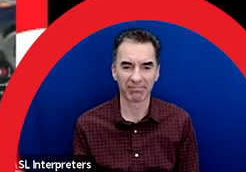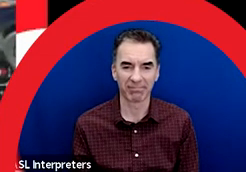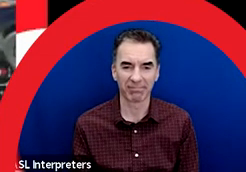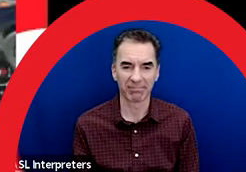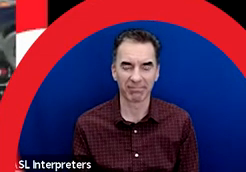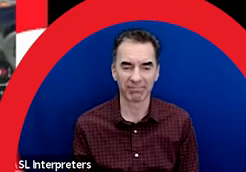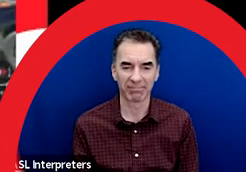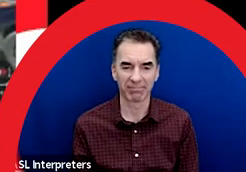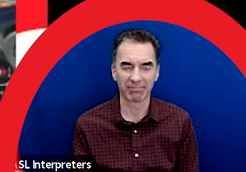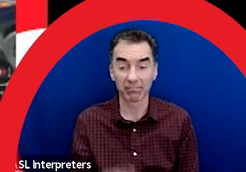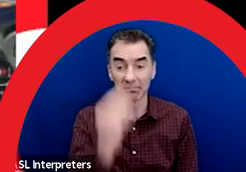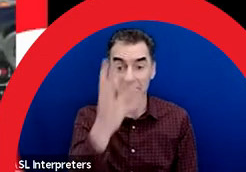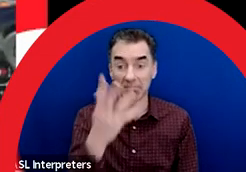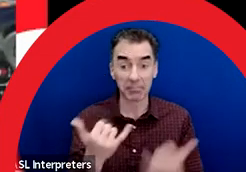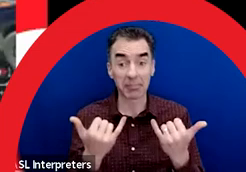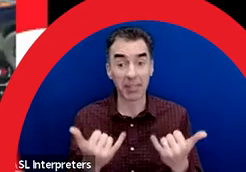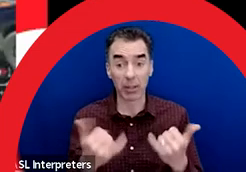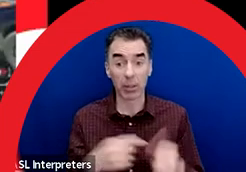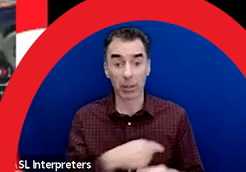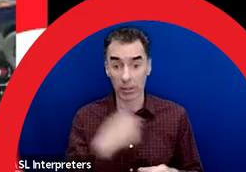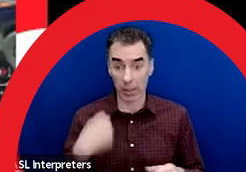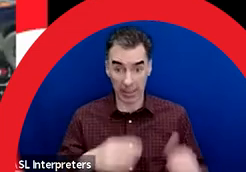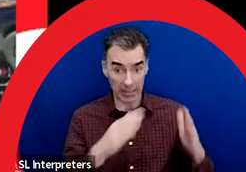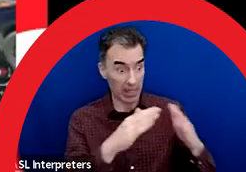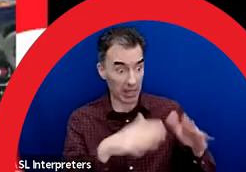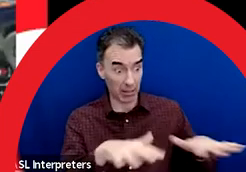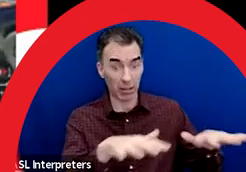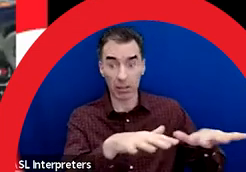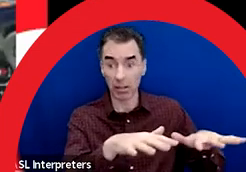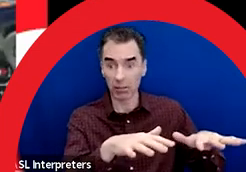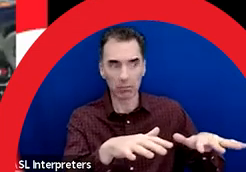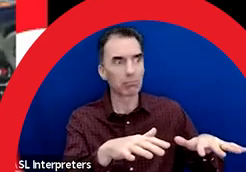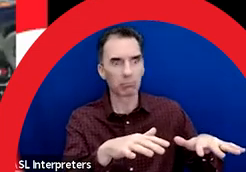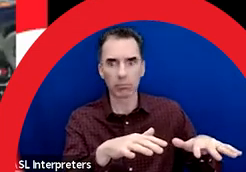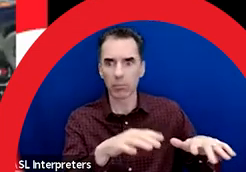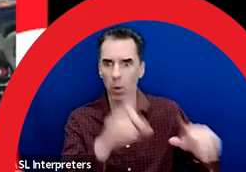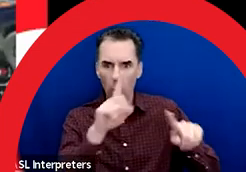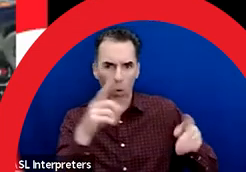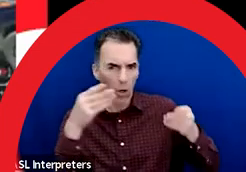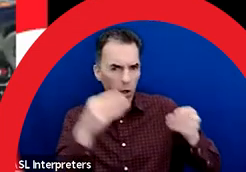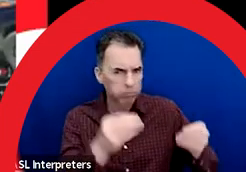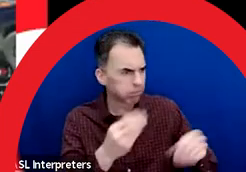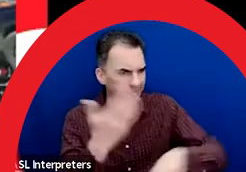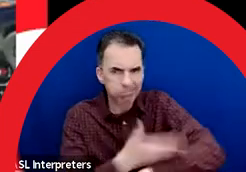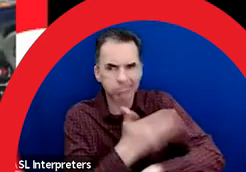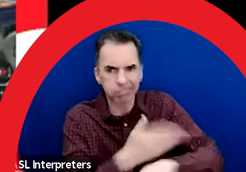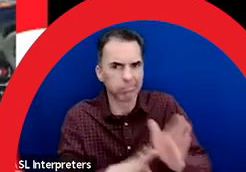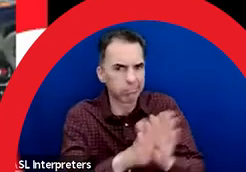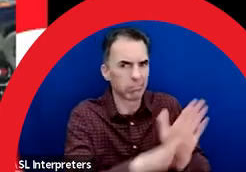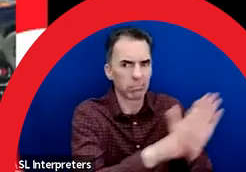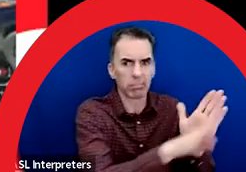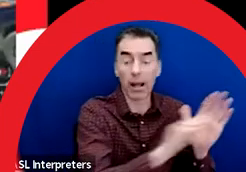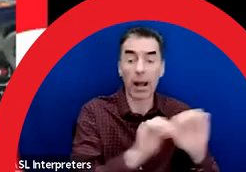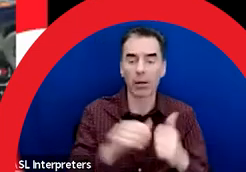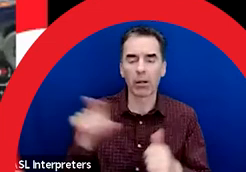Today, Chinatown is going through a revitalization, both physically through the Area Redevelopment